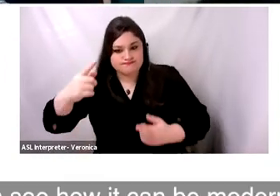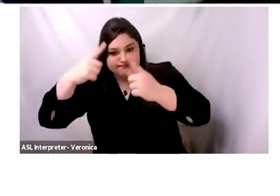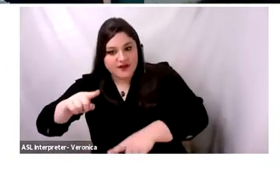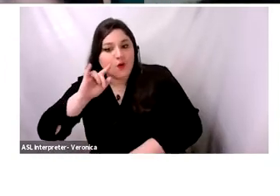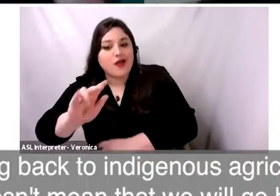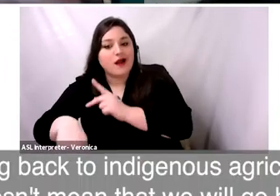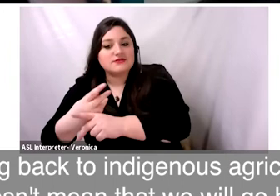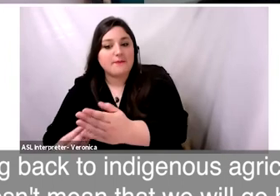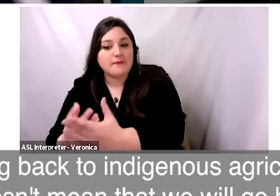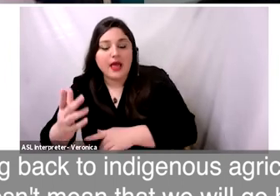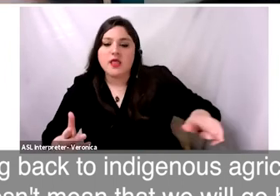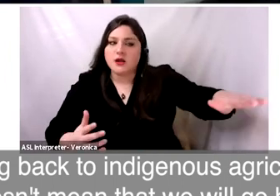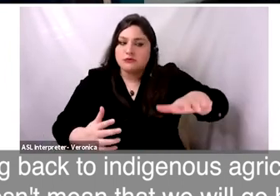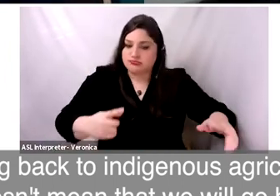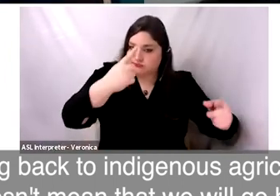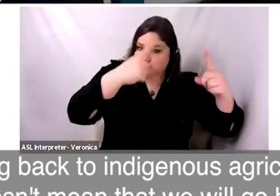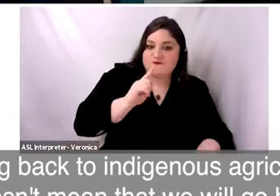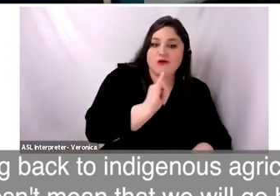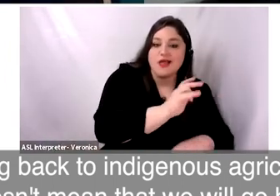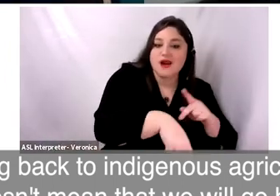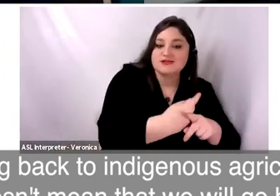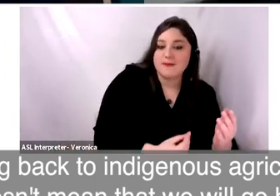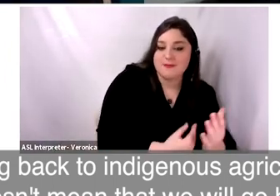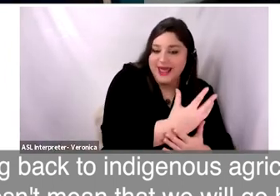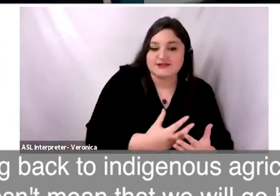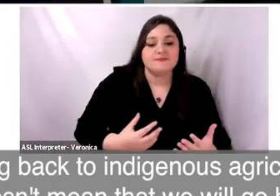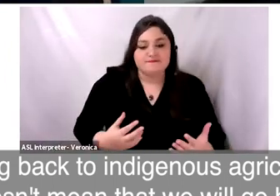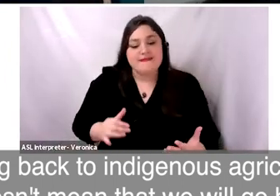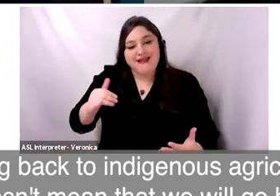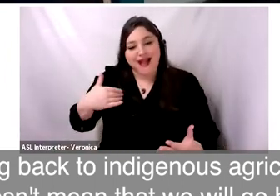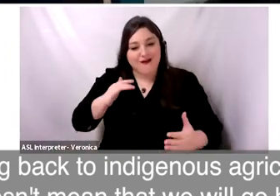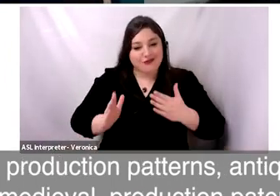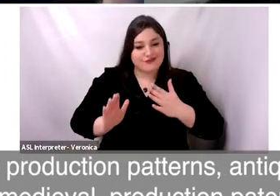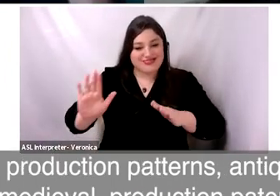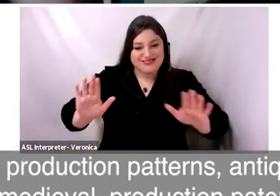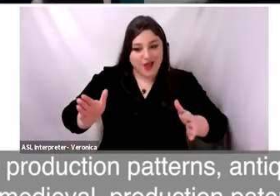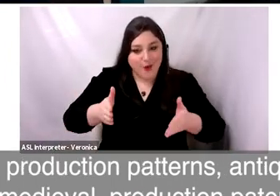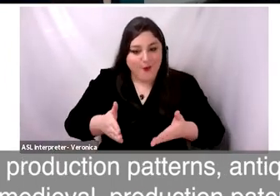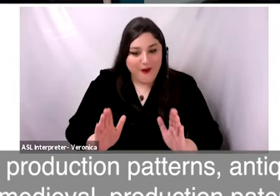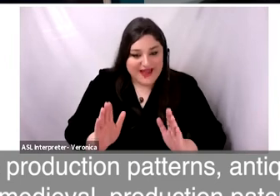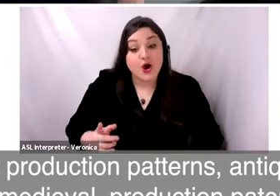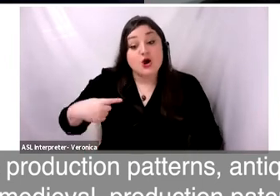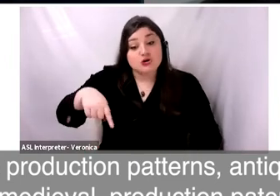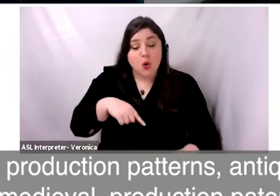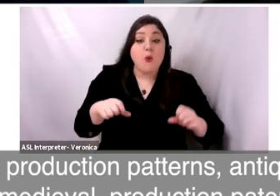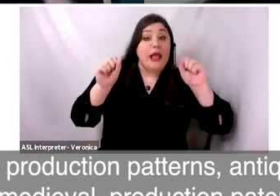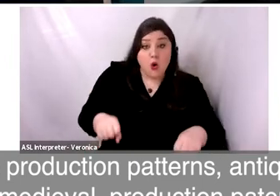modernized. Going back to indigenous agriculture doesn't mean that we will go back to production patterns,